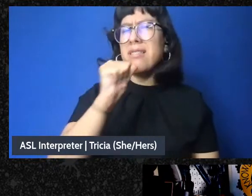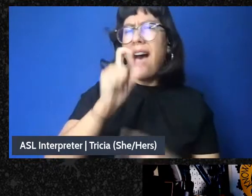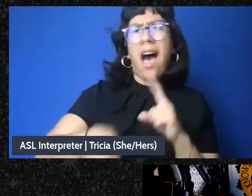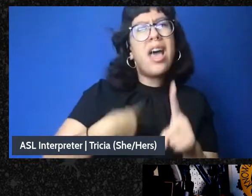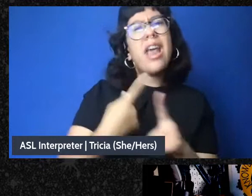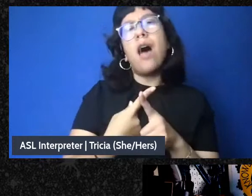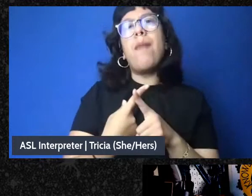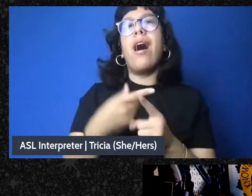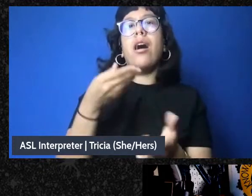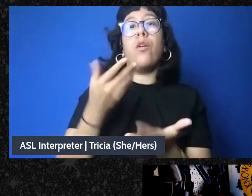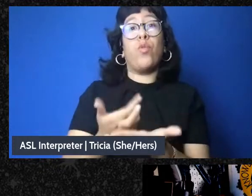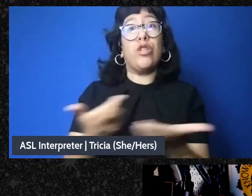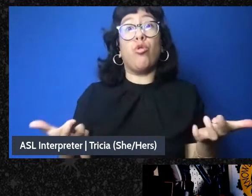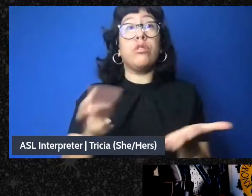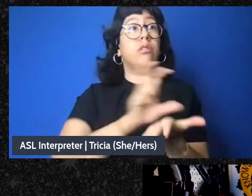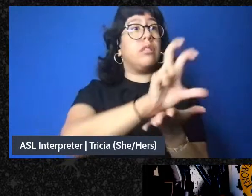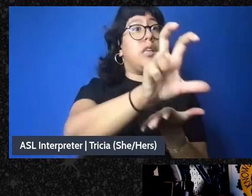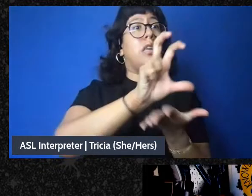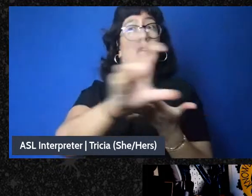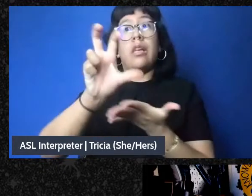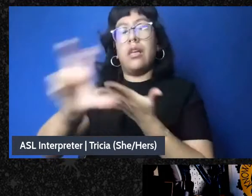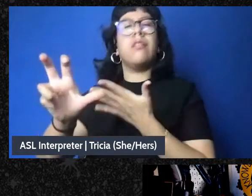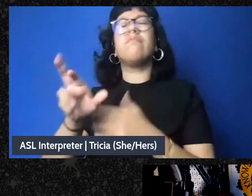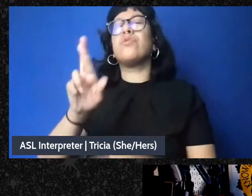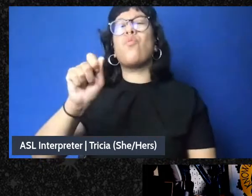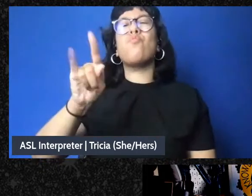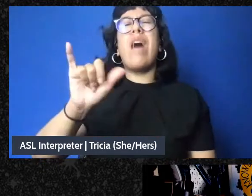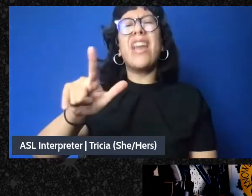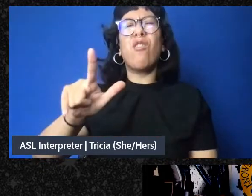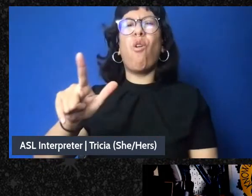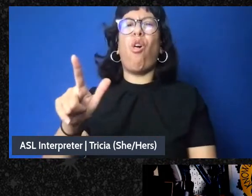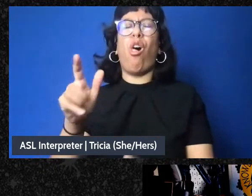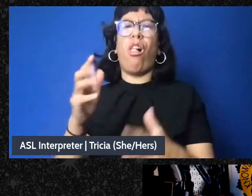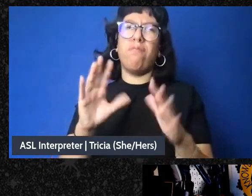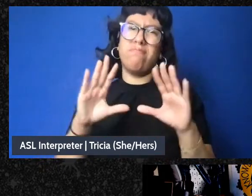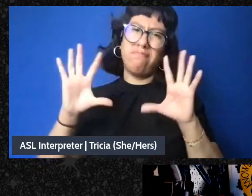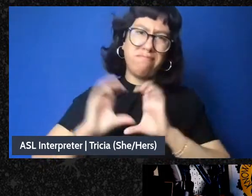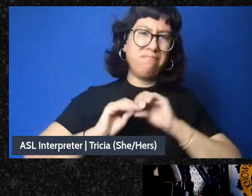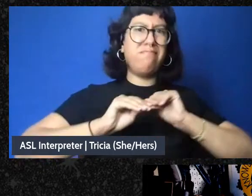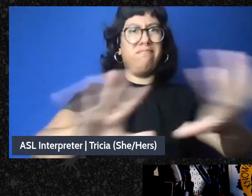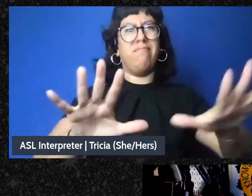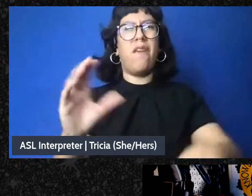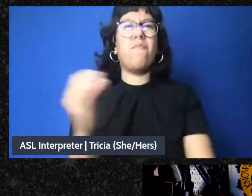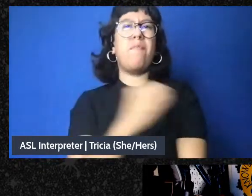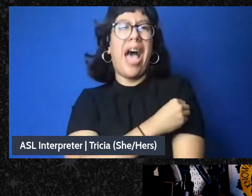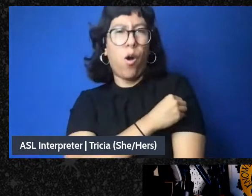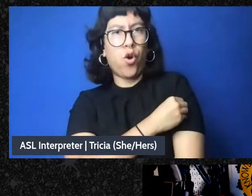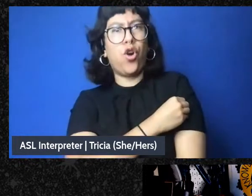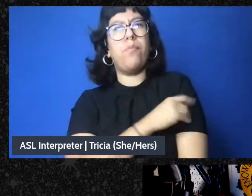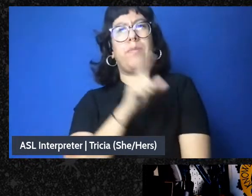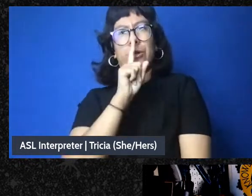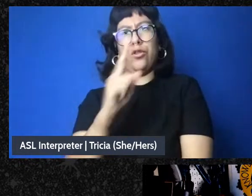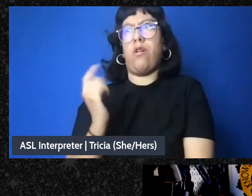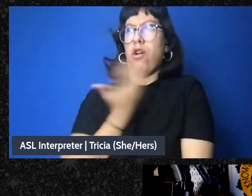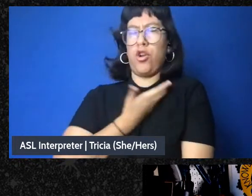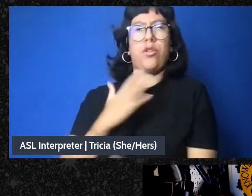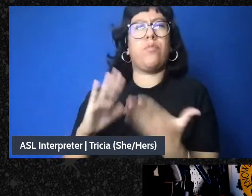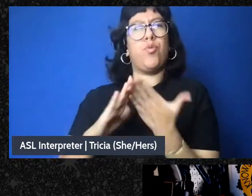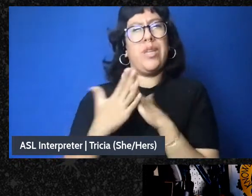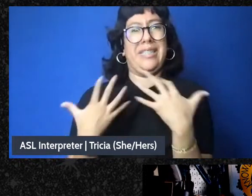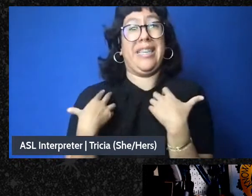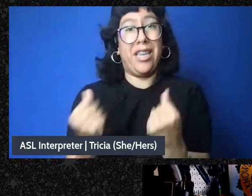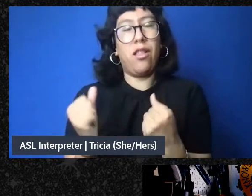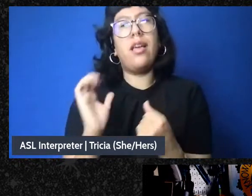redistributing resources, it's about radical redistribution of power to restore our life ways, to heal our communities, and the land.